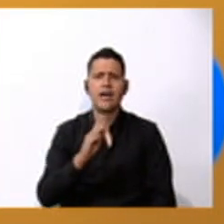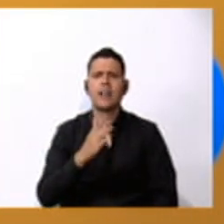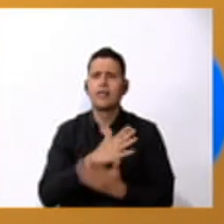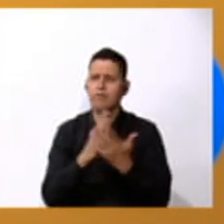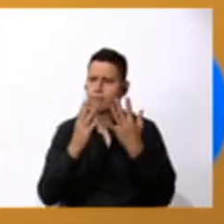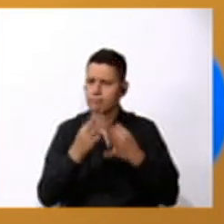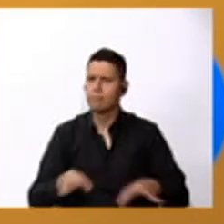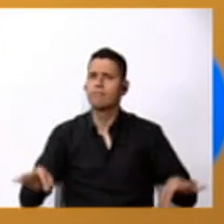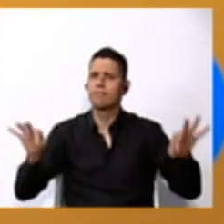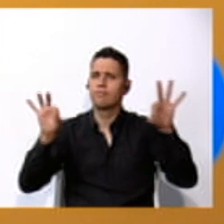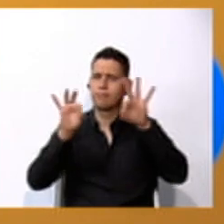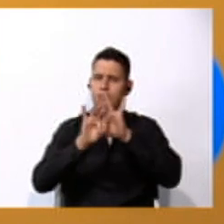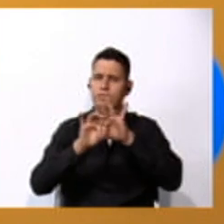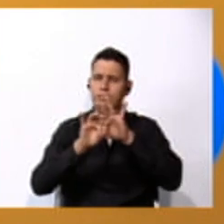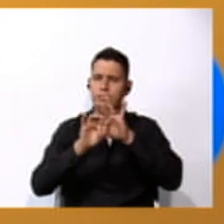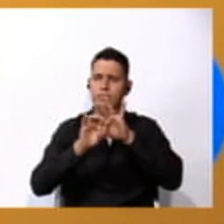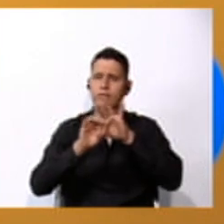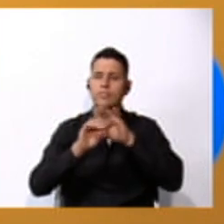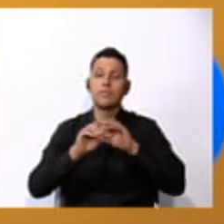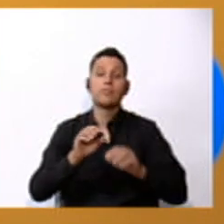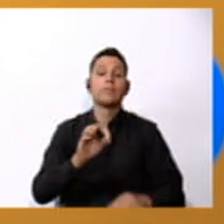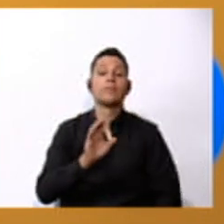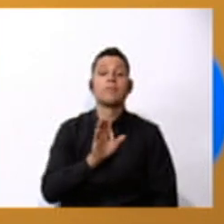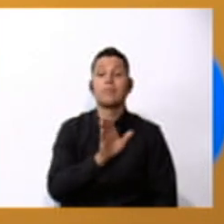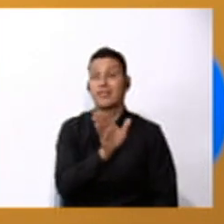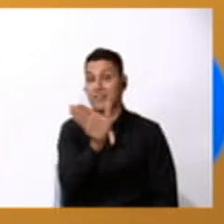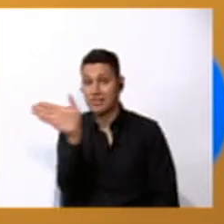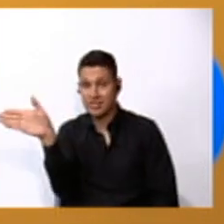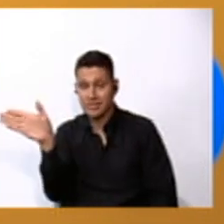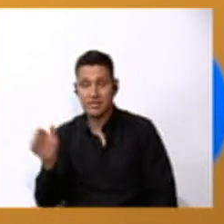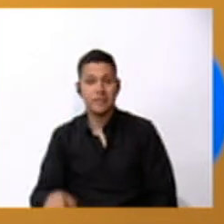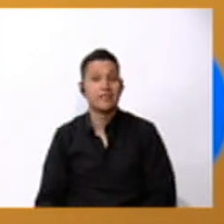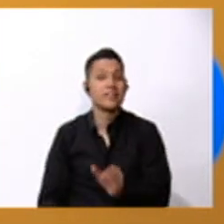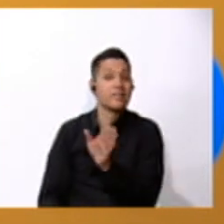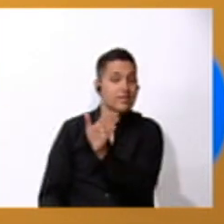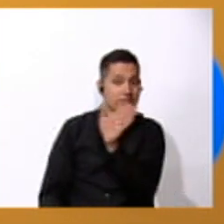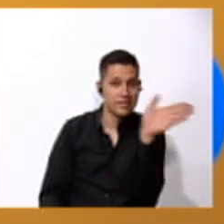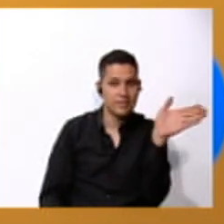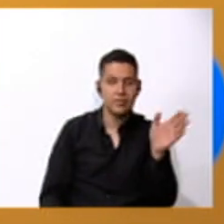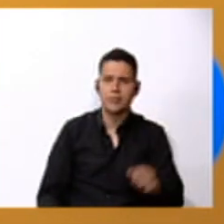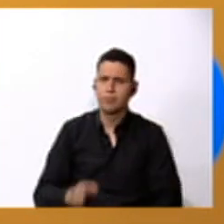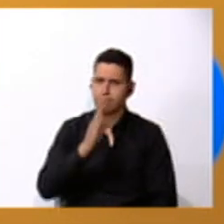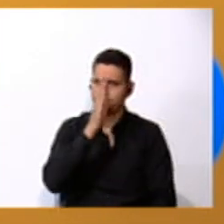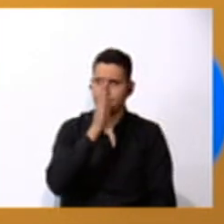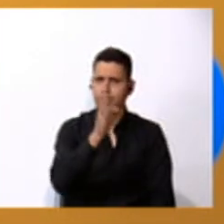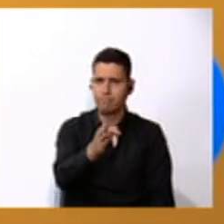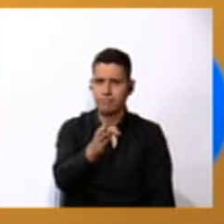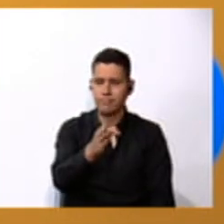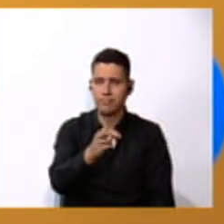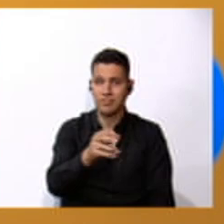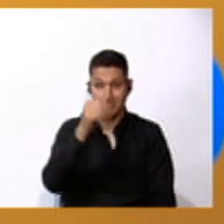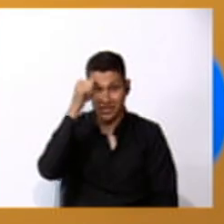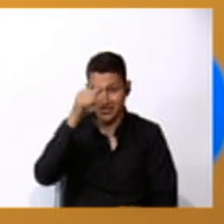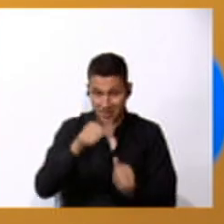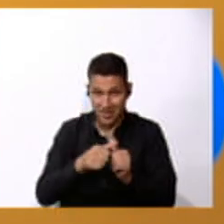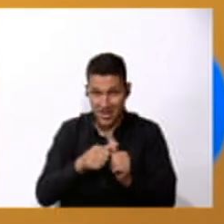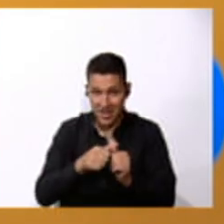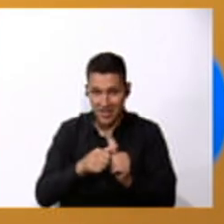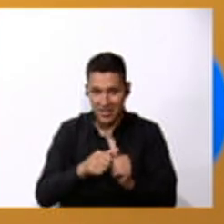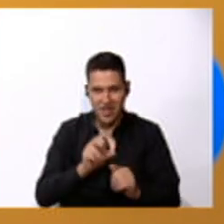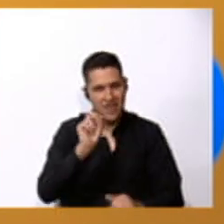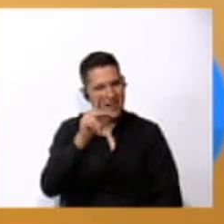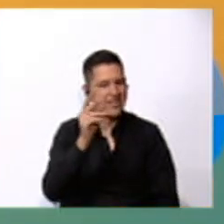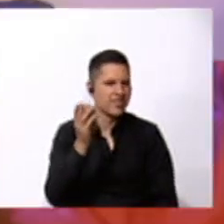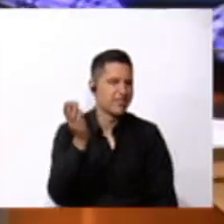turn right turn left go straight do you remember let's